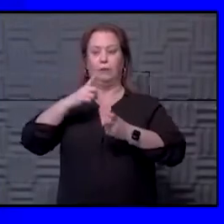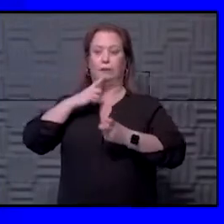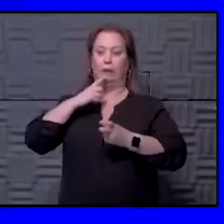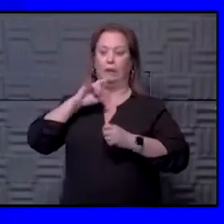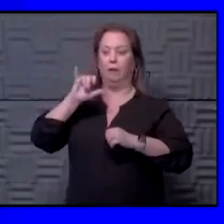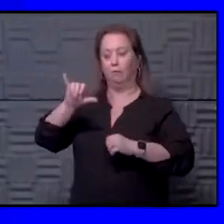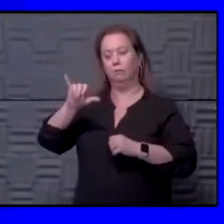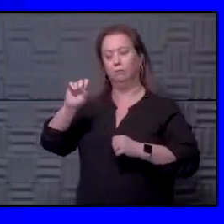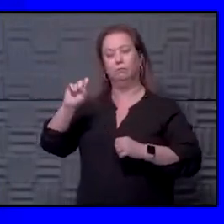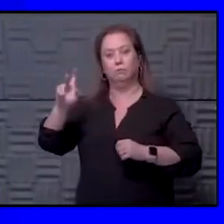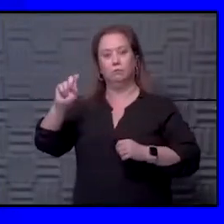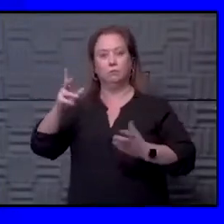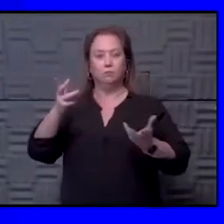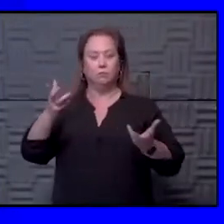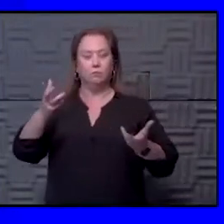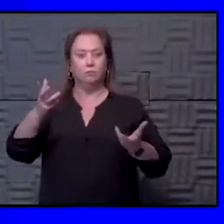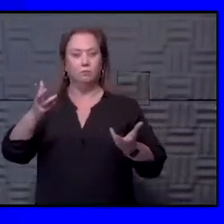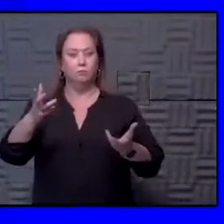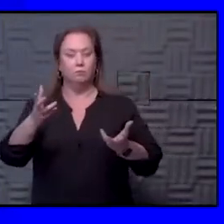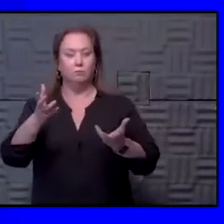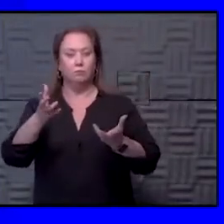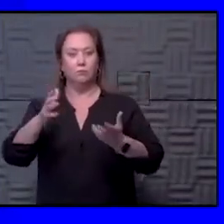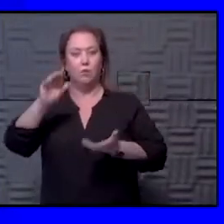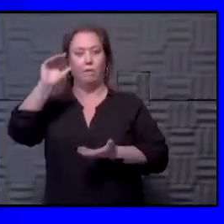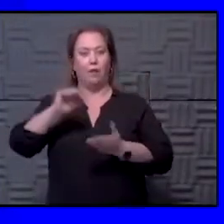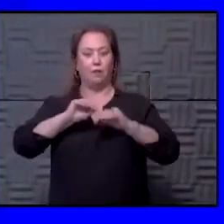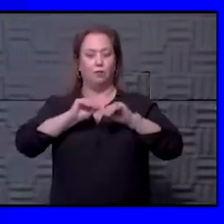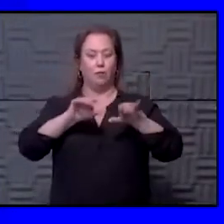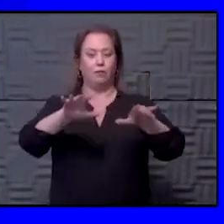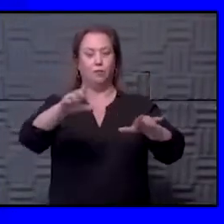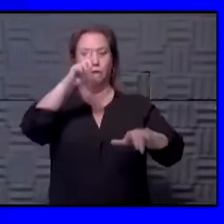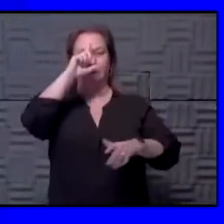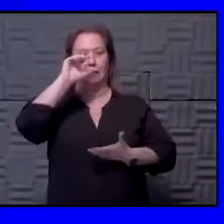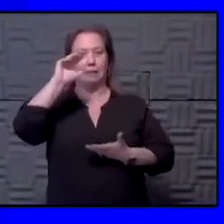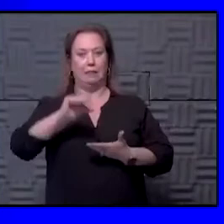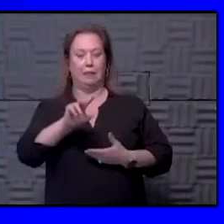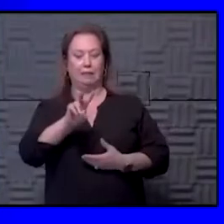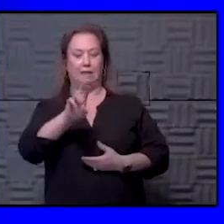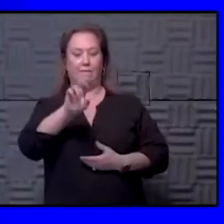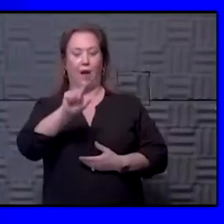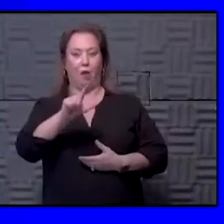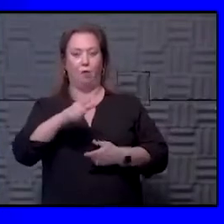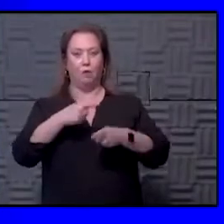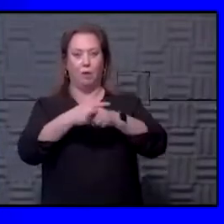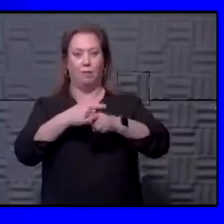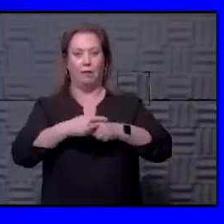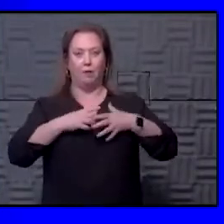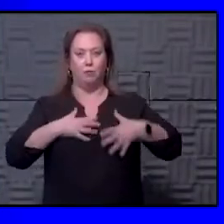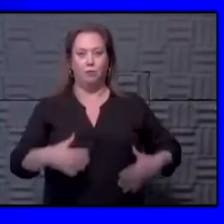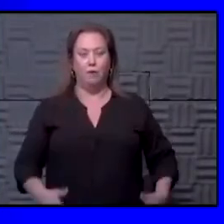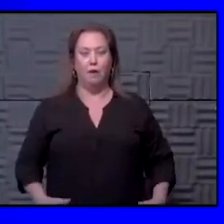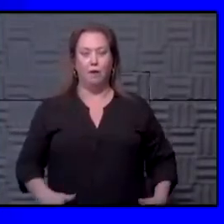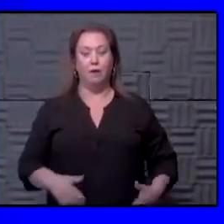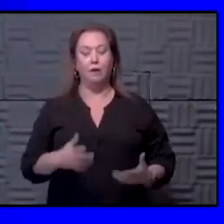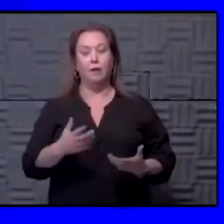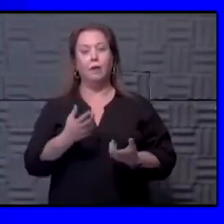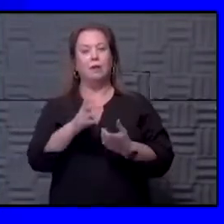then you probably have less transmission because you have less viral replication. The other thing is, say, for instance, in your households,